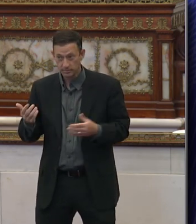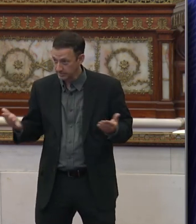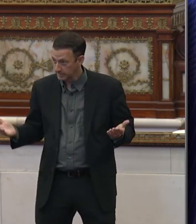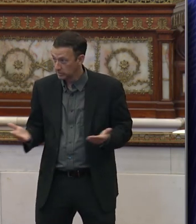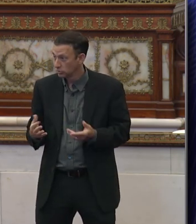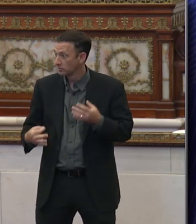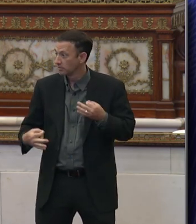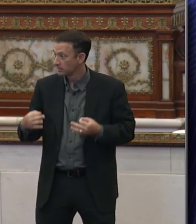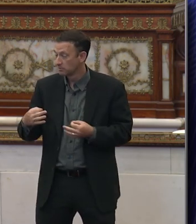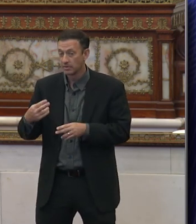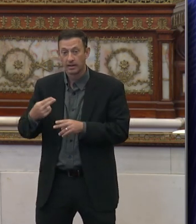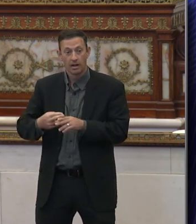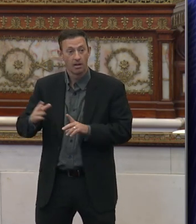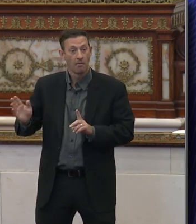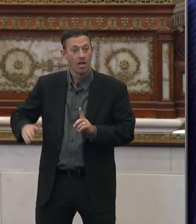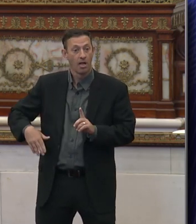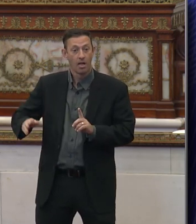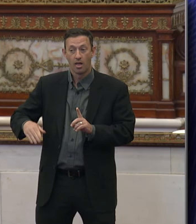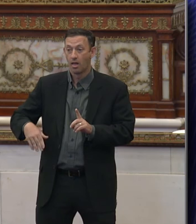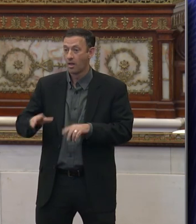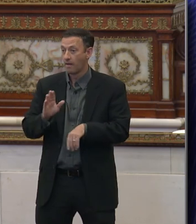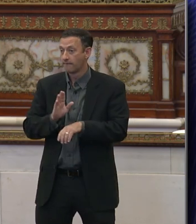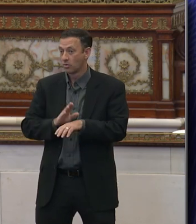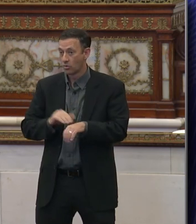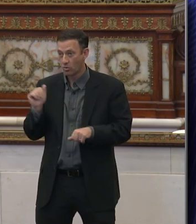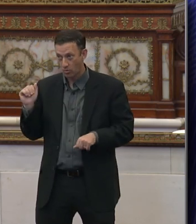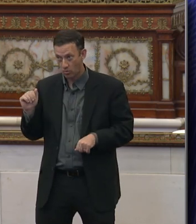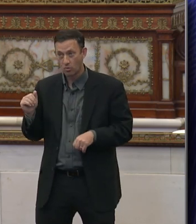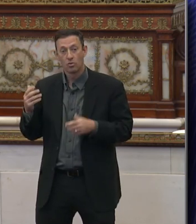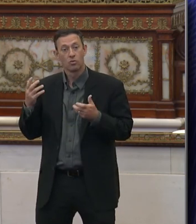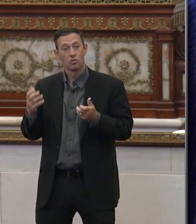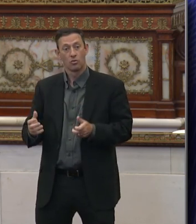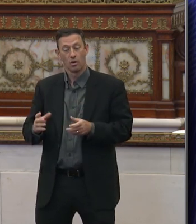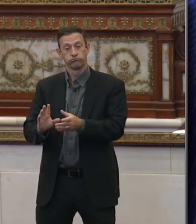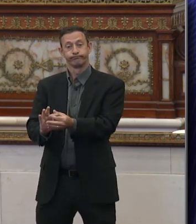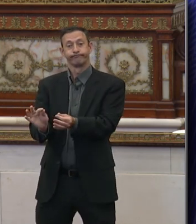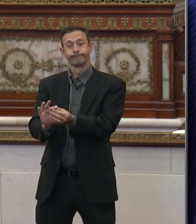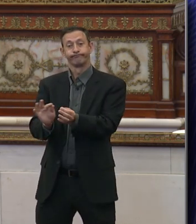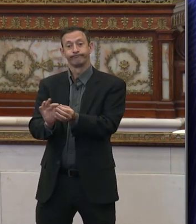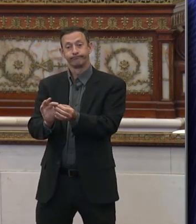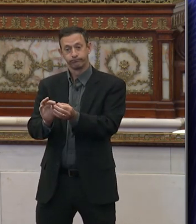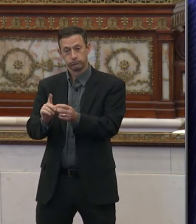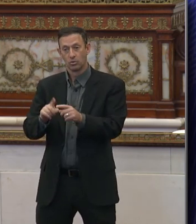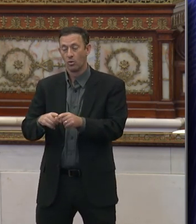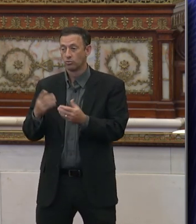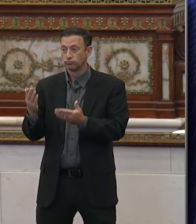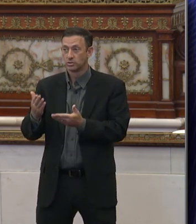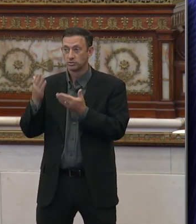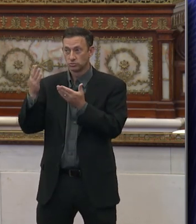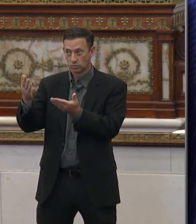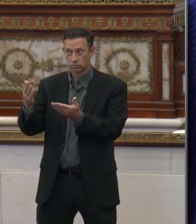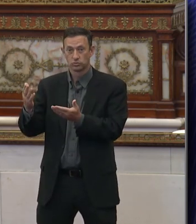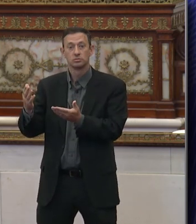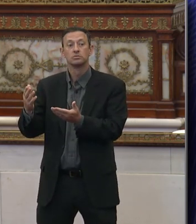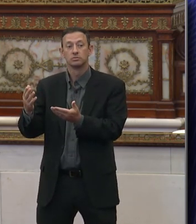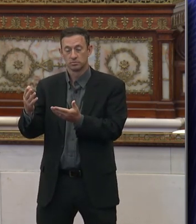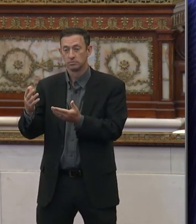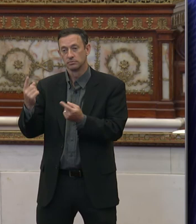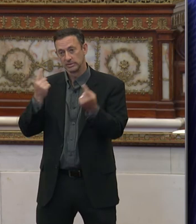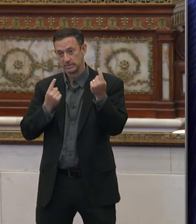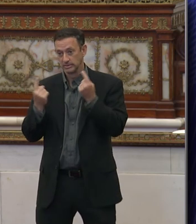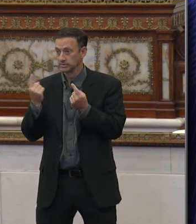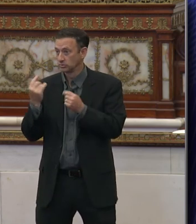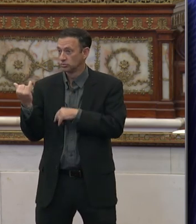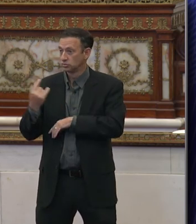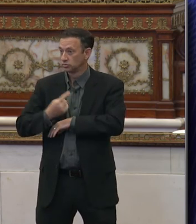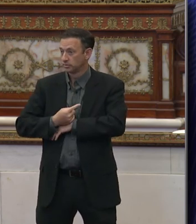hearing whose name we have failed to call and that wishes to offer testimony on resolution and the resolution being considered